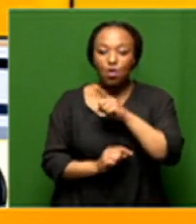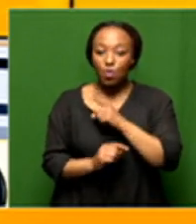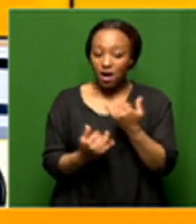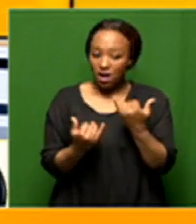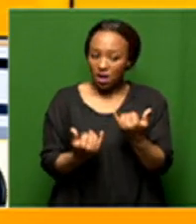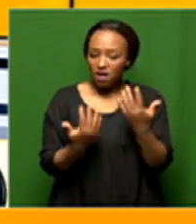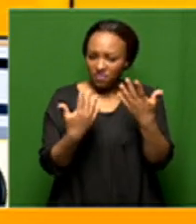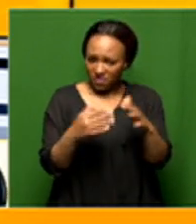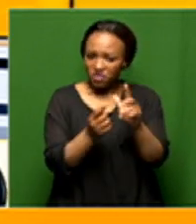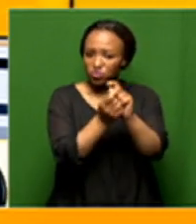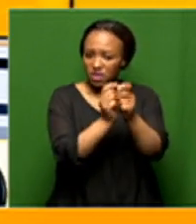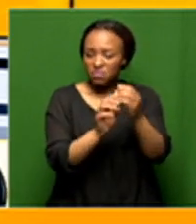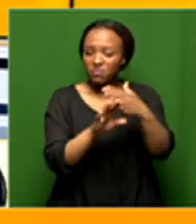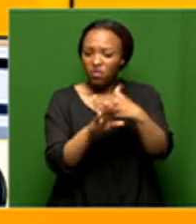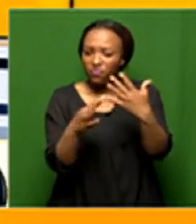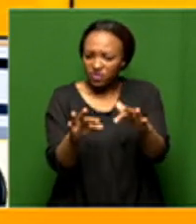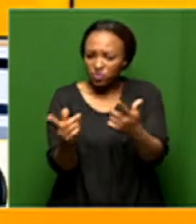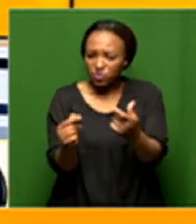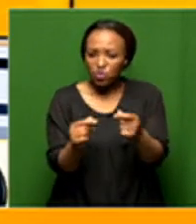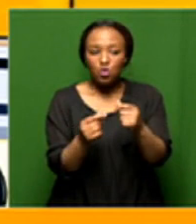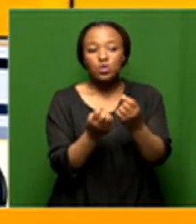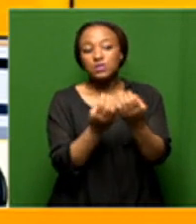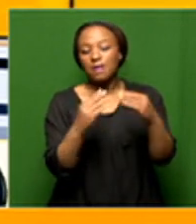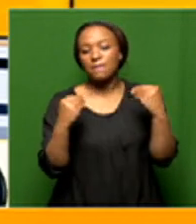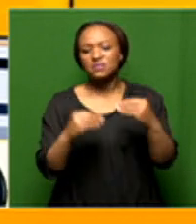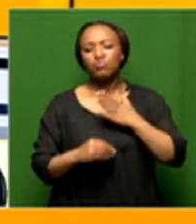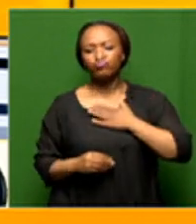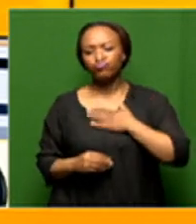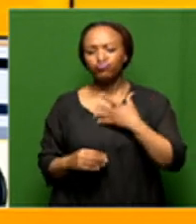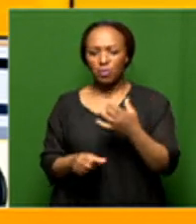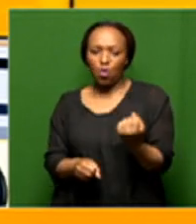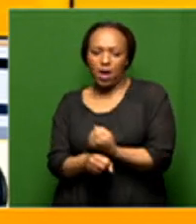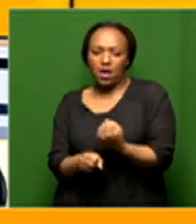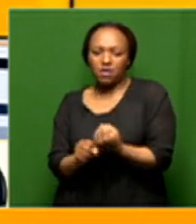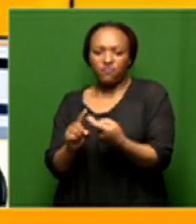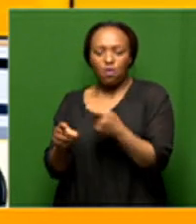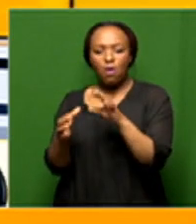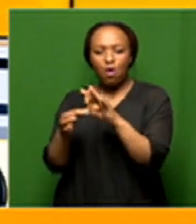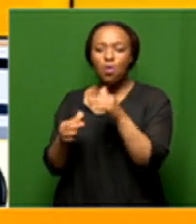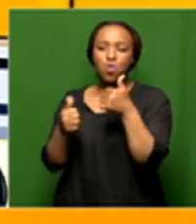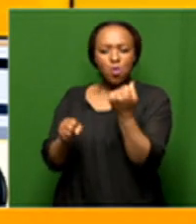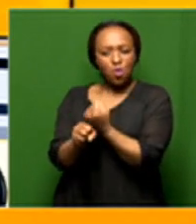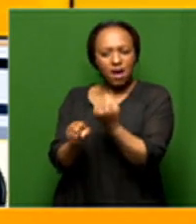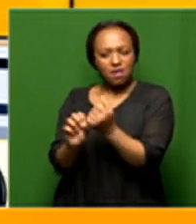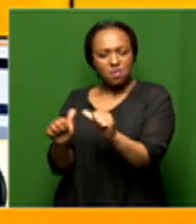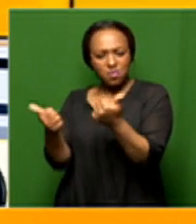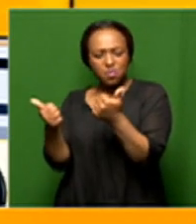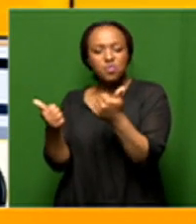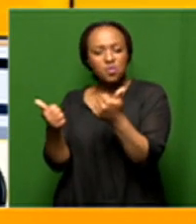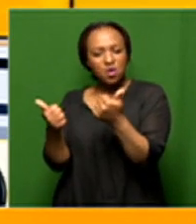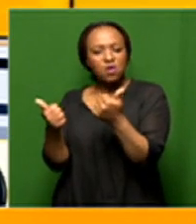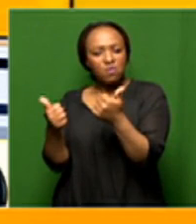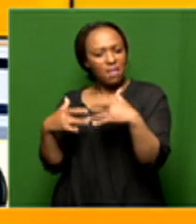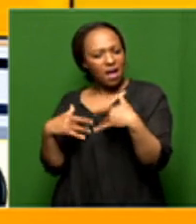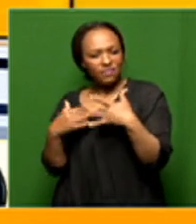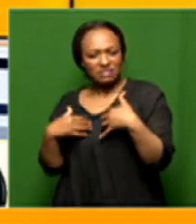it's happened we've managed to do it I think a lot of corporates are saying you know I like this working from home I'm finding I'm being more productive it's taken a lot of stress out